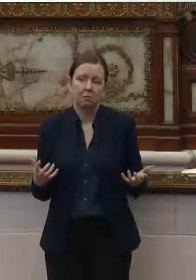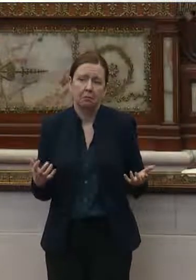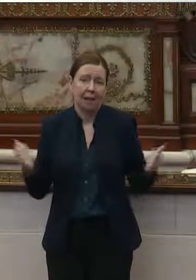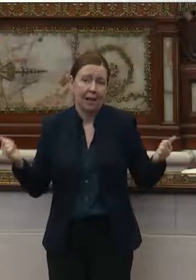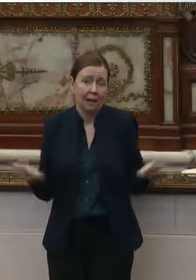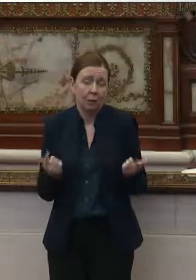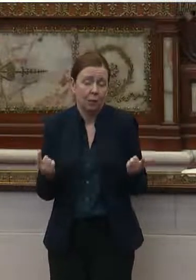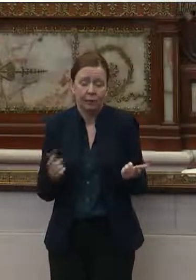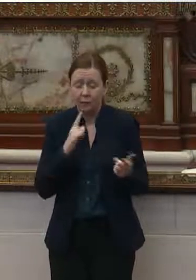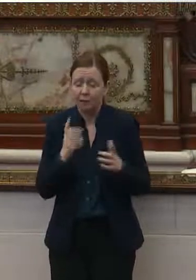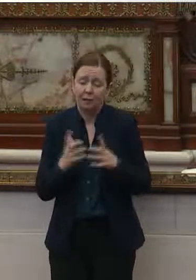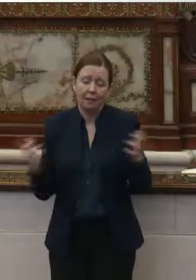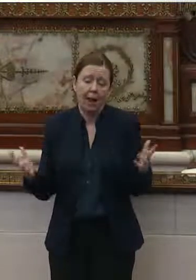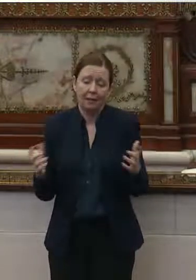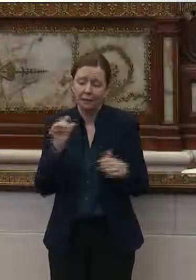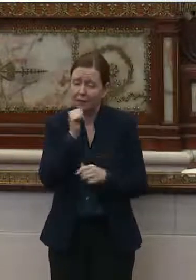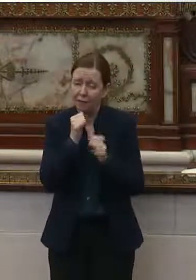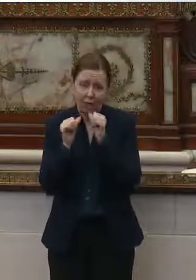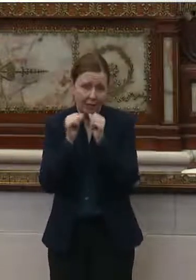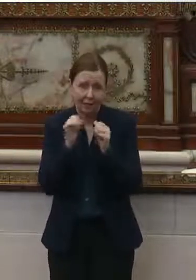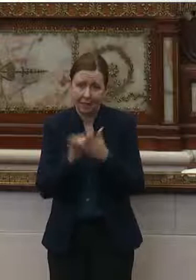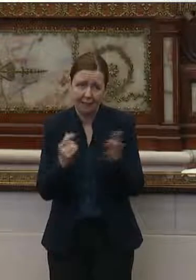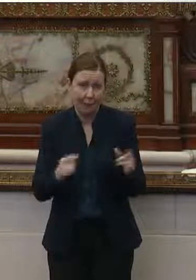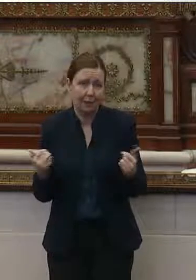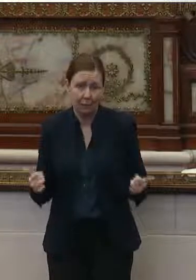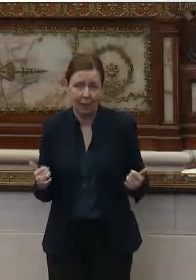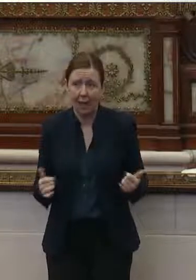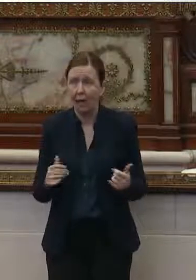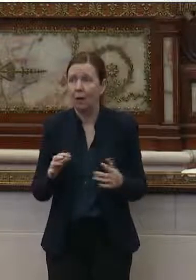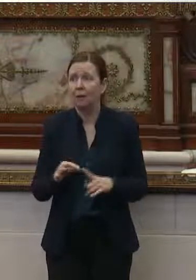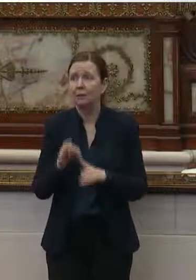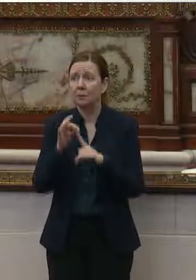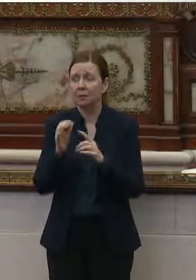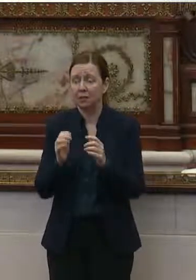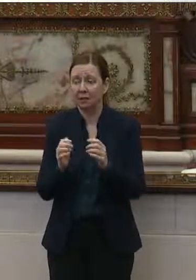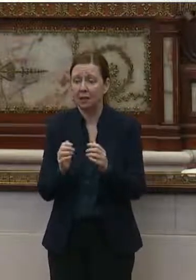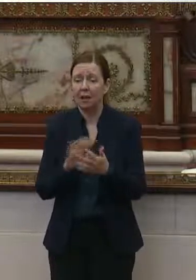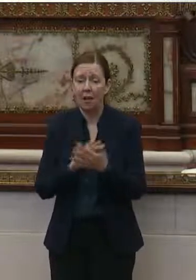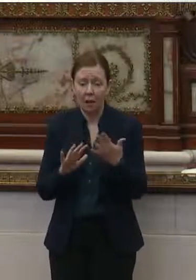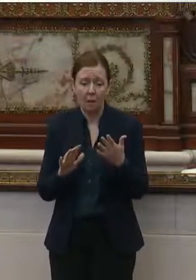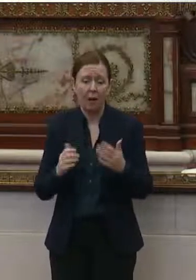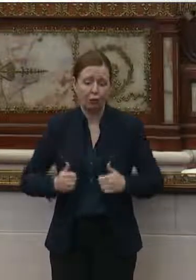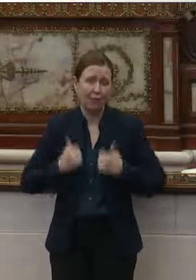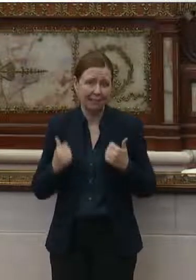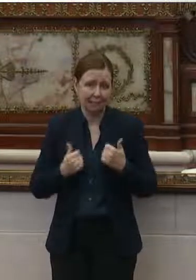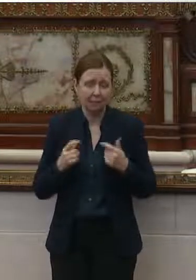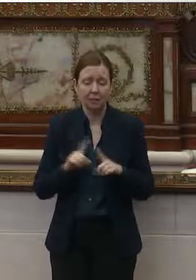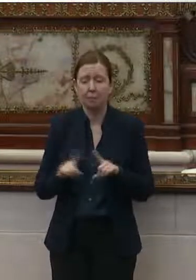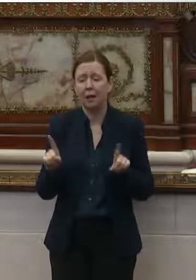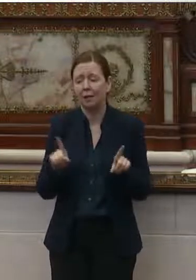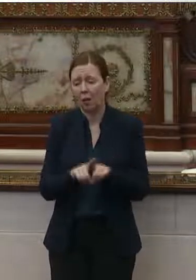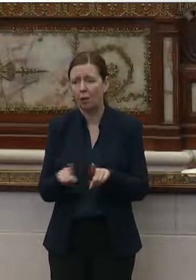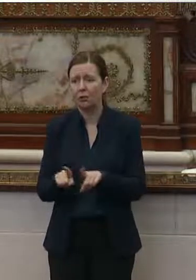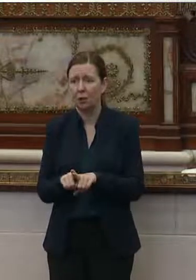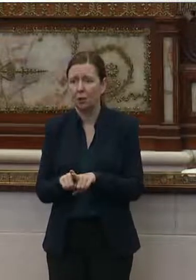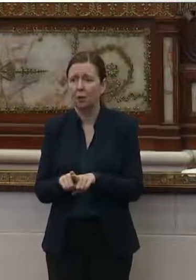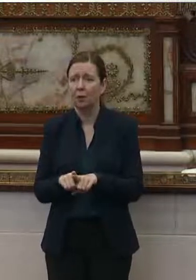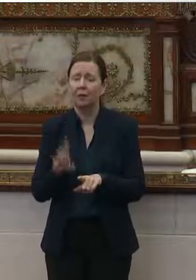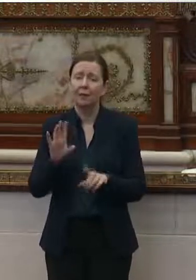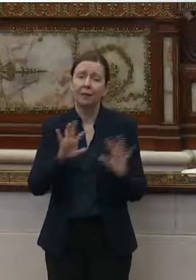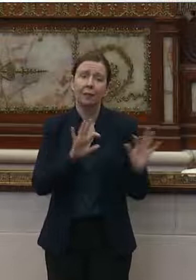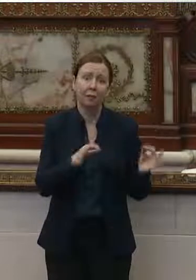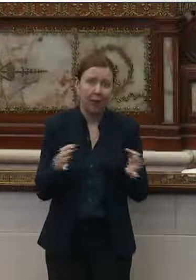everyone's, there's a lot of suffering that's going on right now, especially among residents, but also their